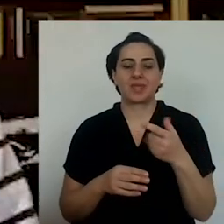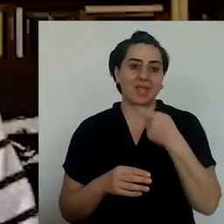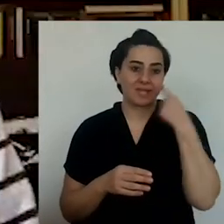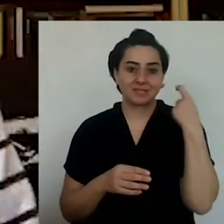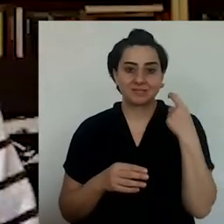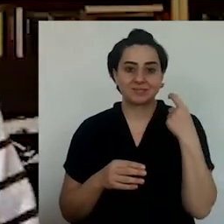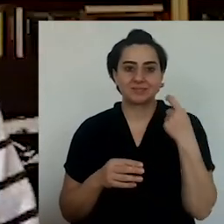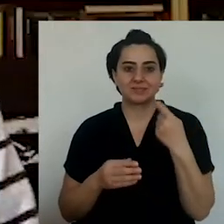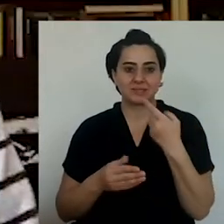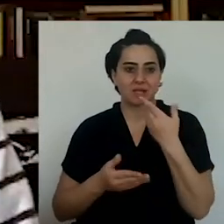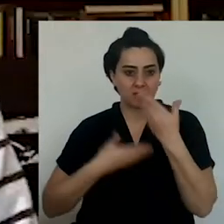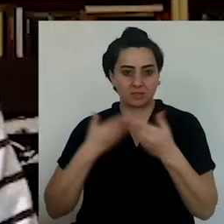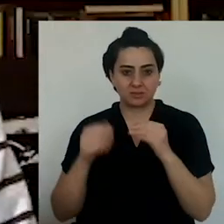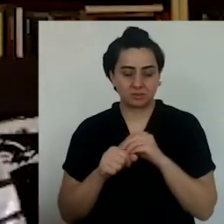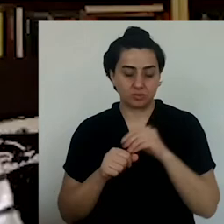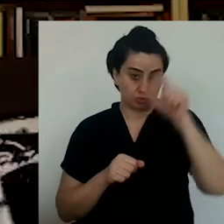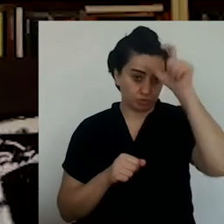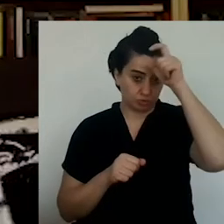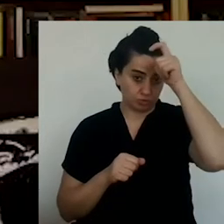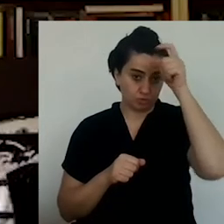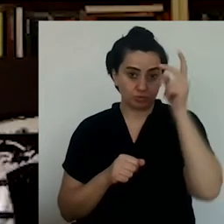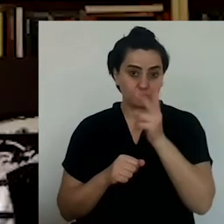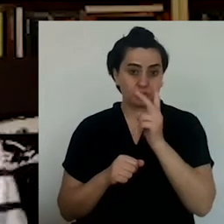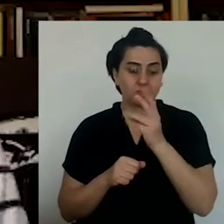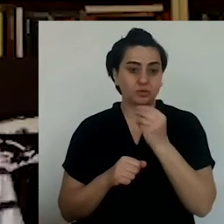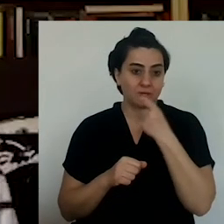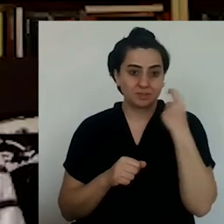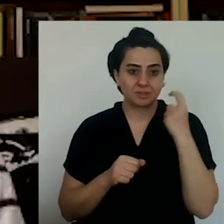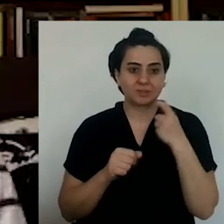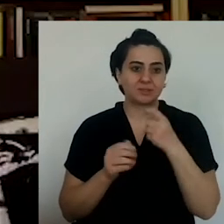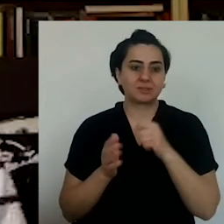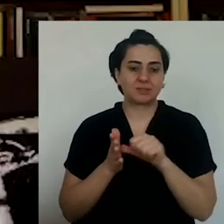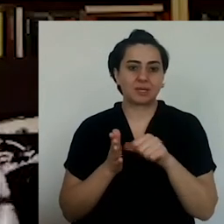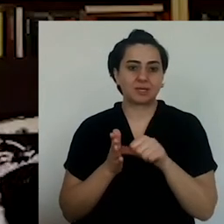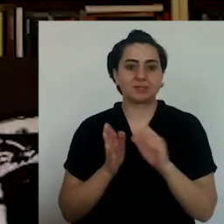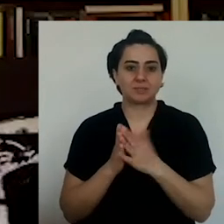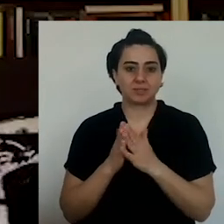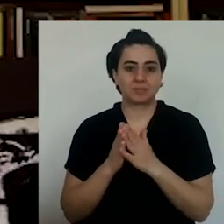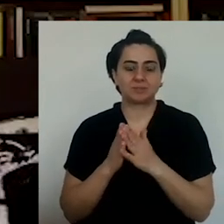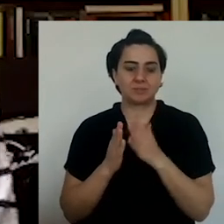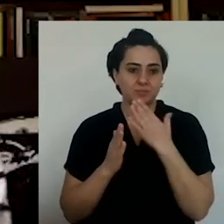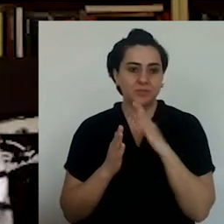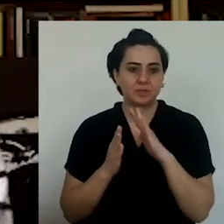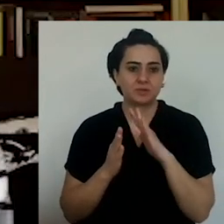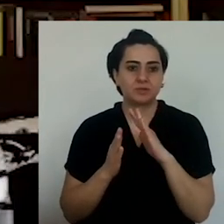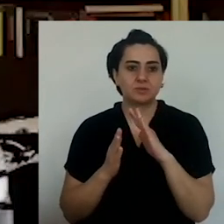pepper. Those are all...